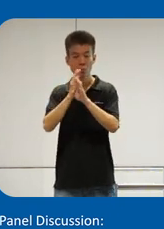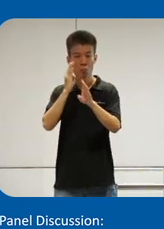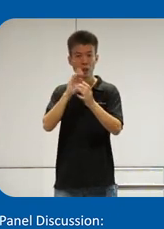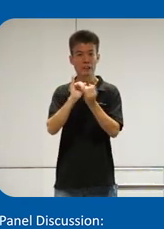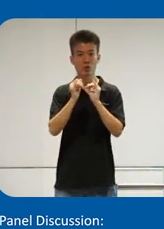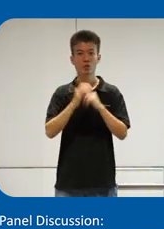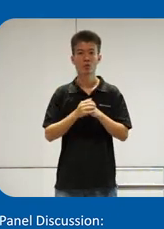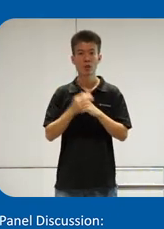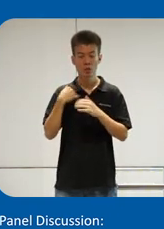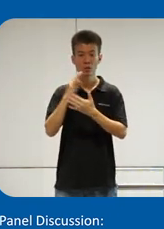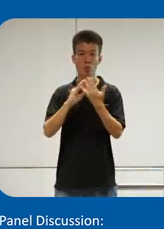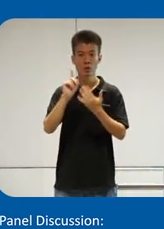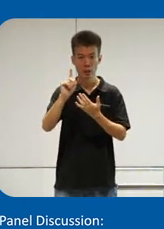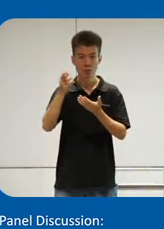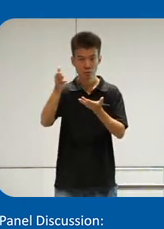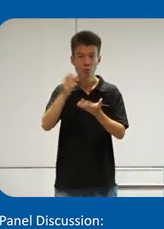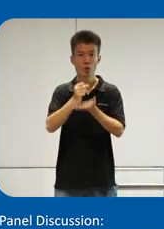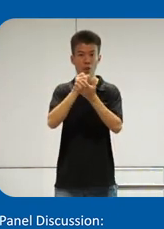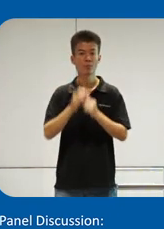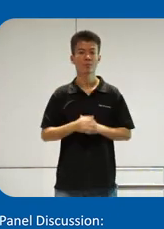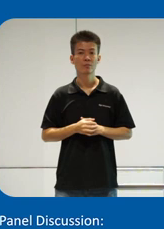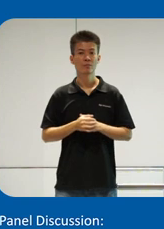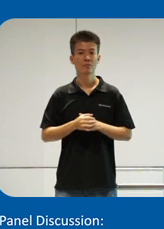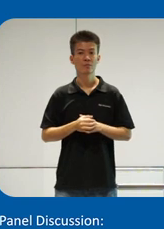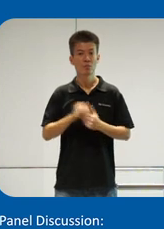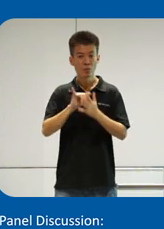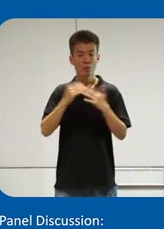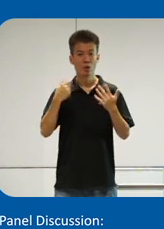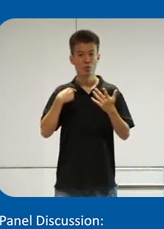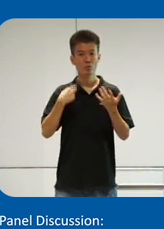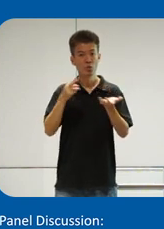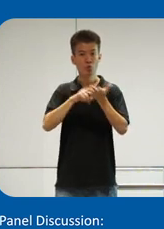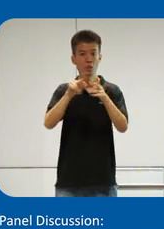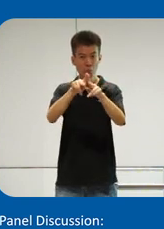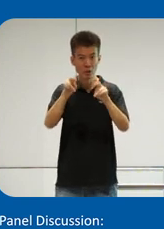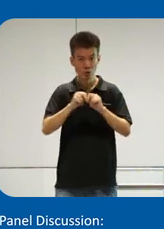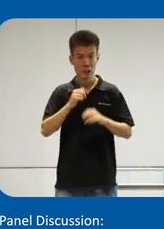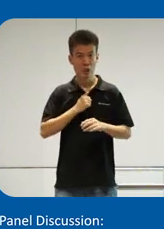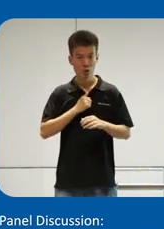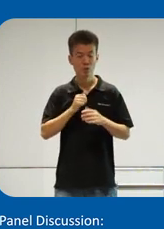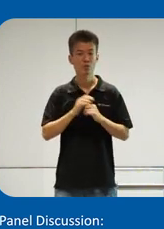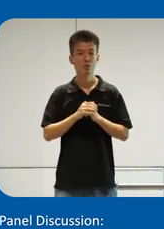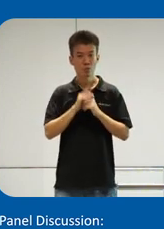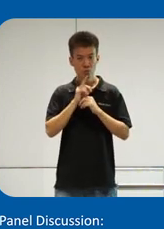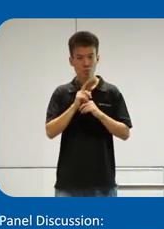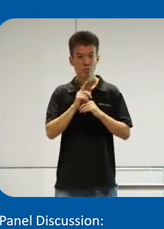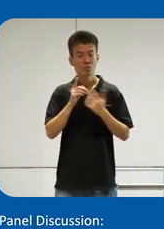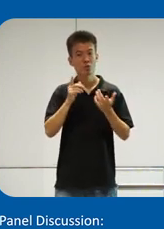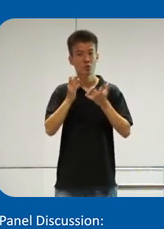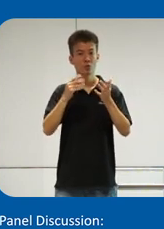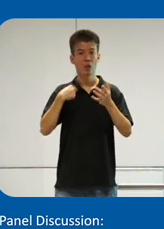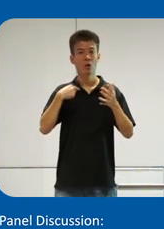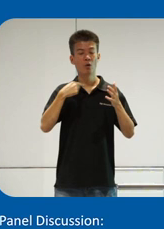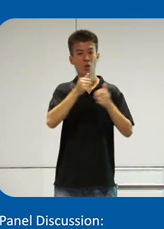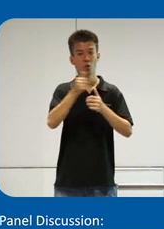and the change. There's someone there to help, all right? So that's how we reposition ourselves. And really, it's about serving our